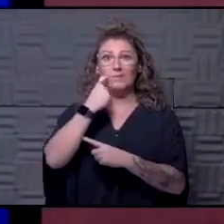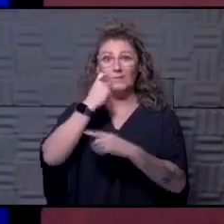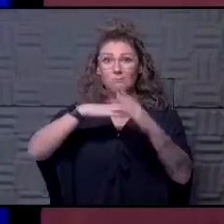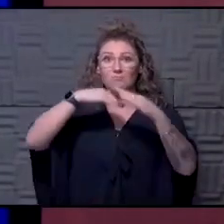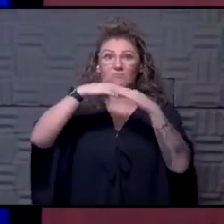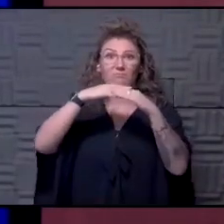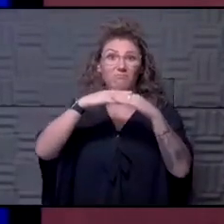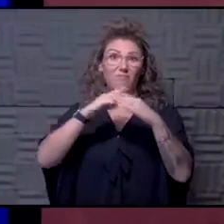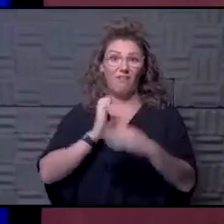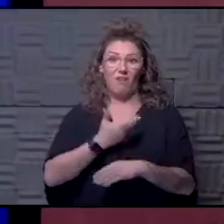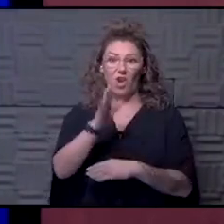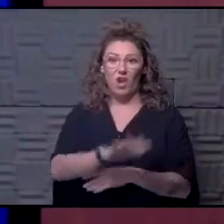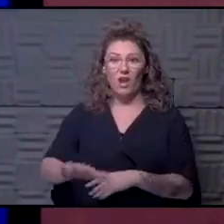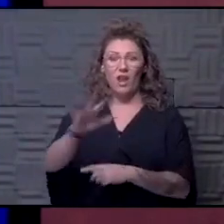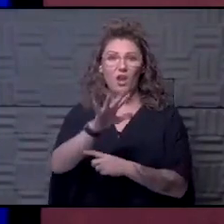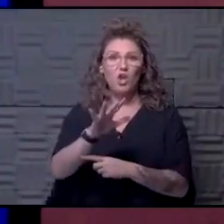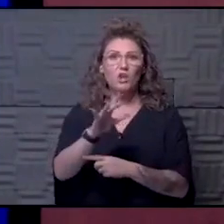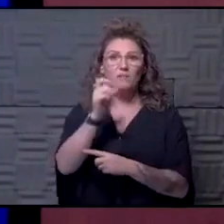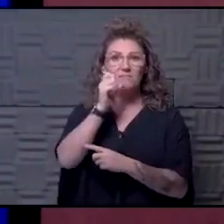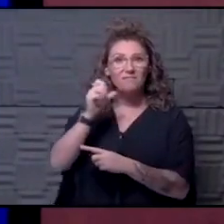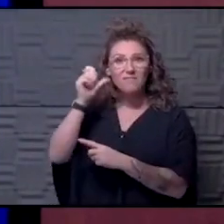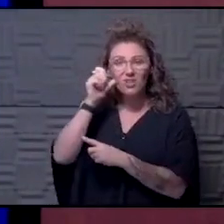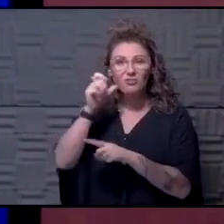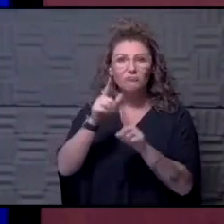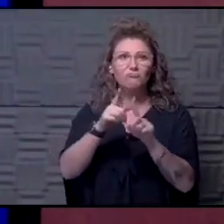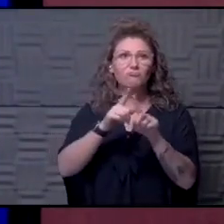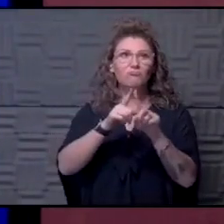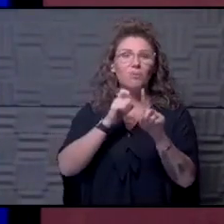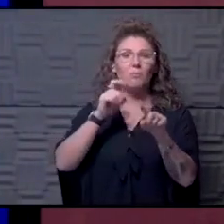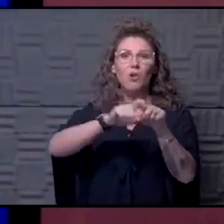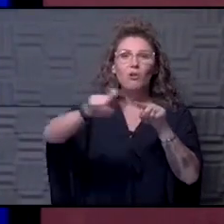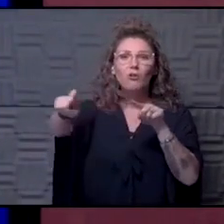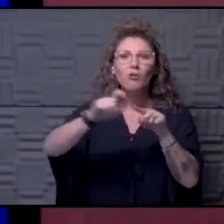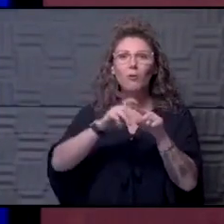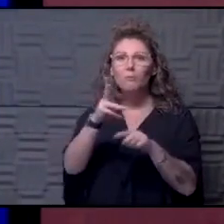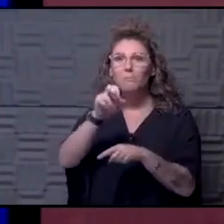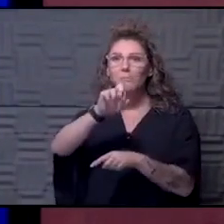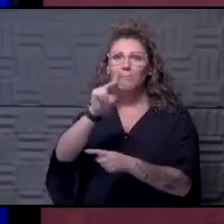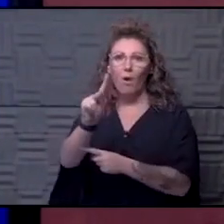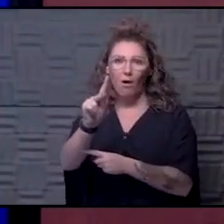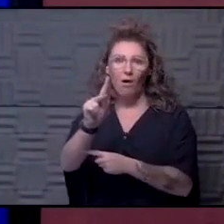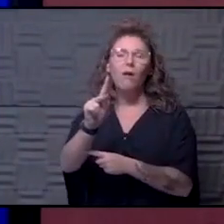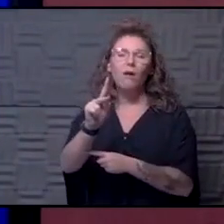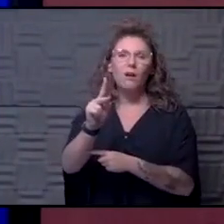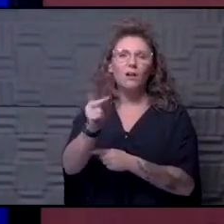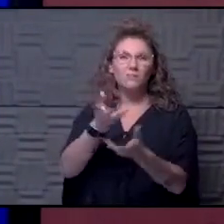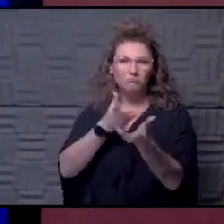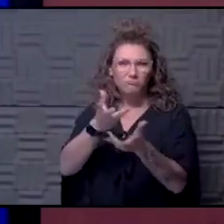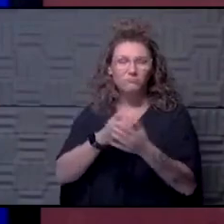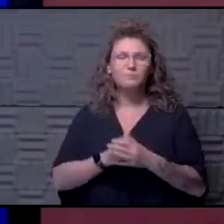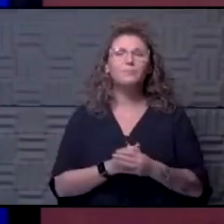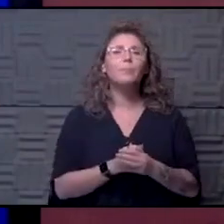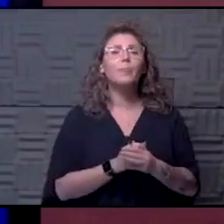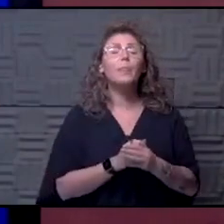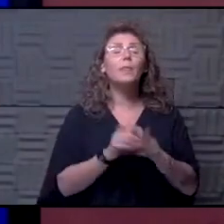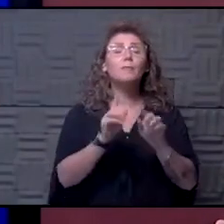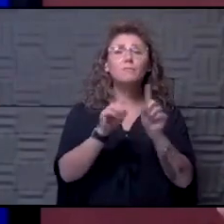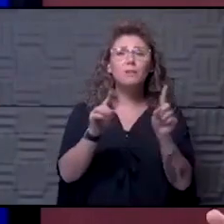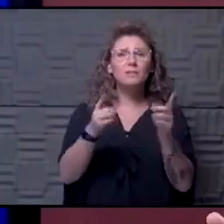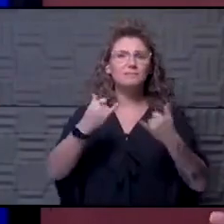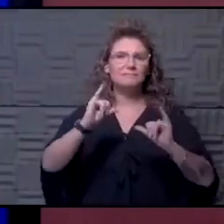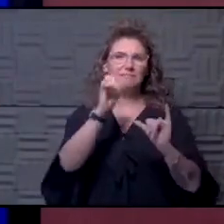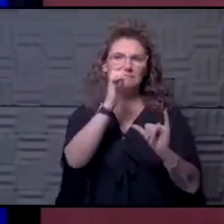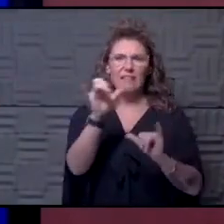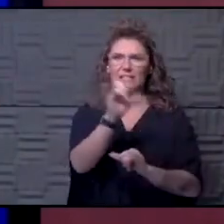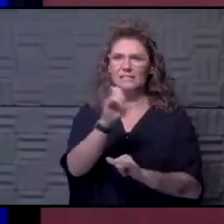area yesterday based on one of the calls with Mark. And I'm still, we're not, we're not feeling that quite